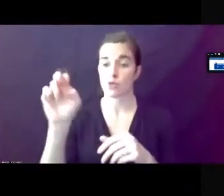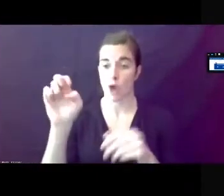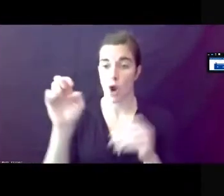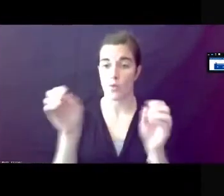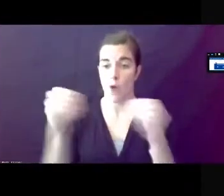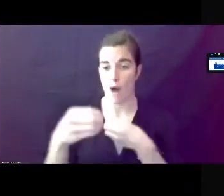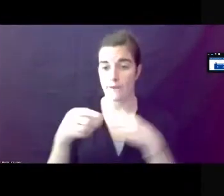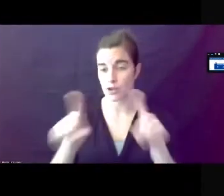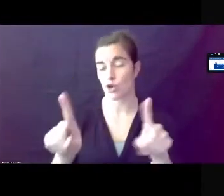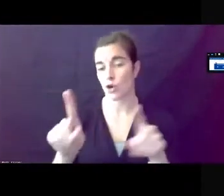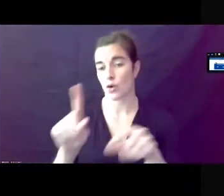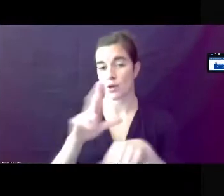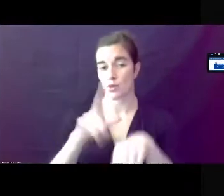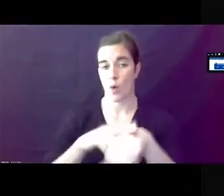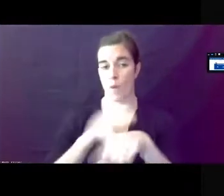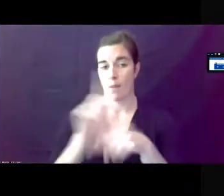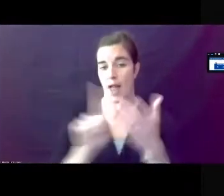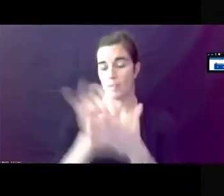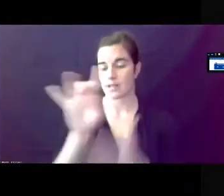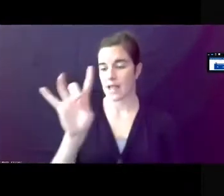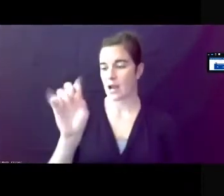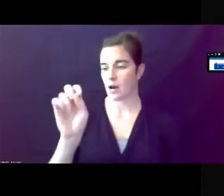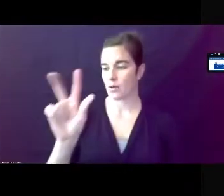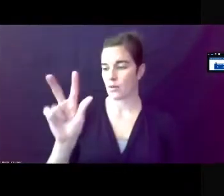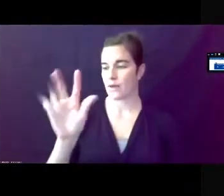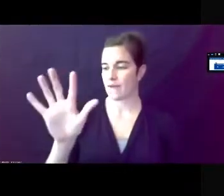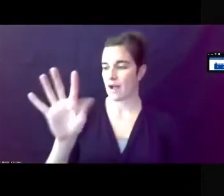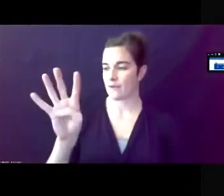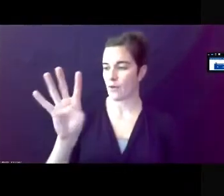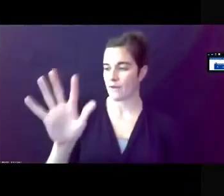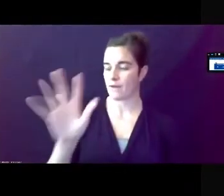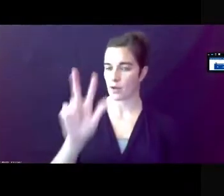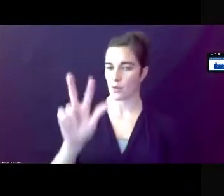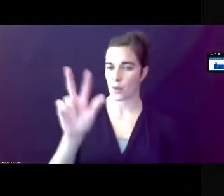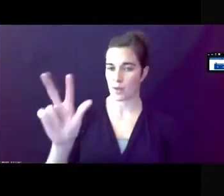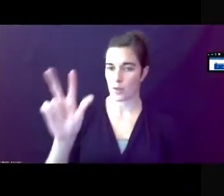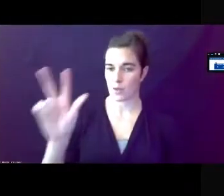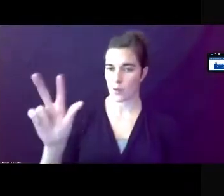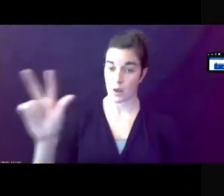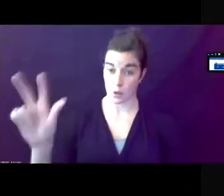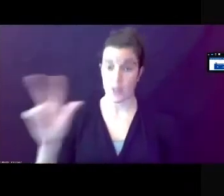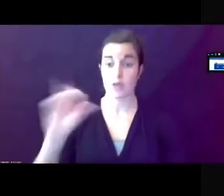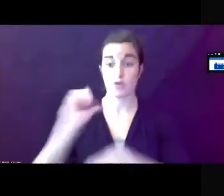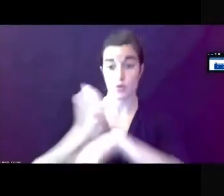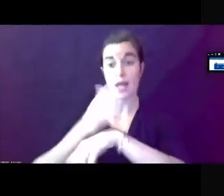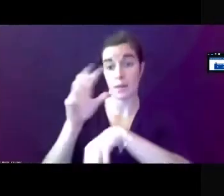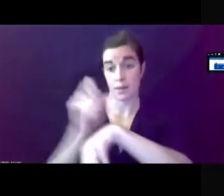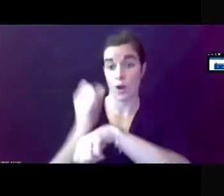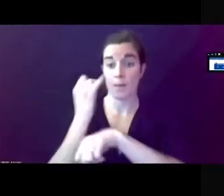business hours at 803-545-3333 to make an appointment